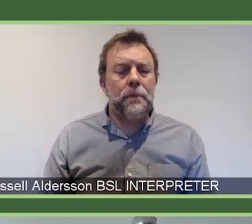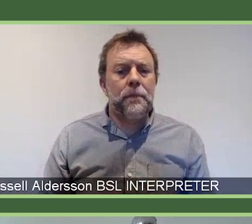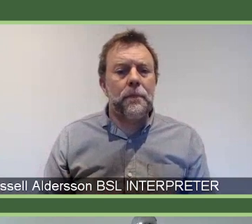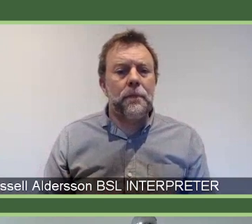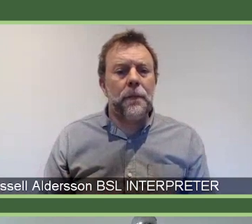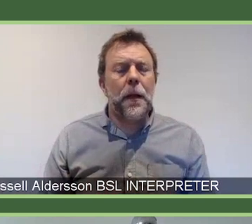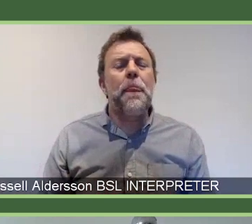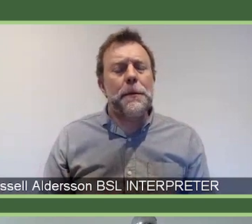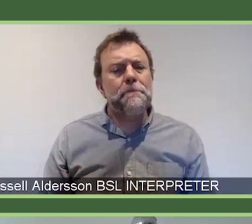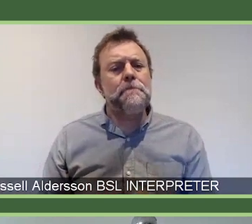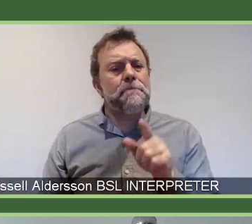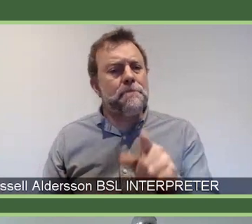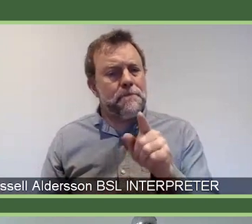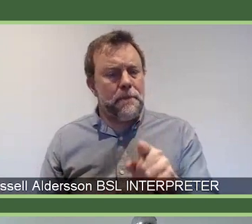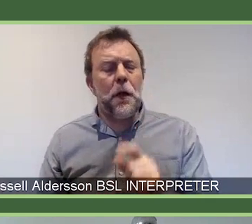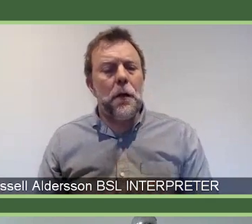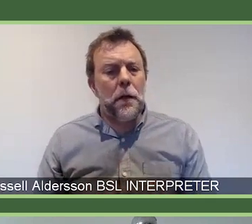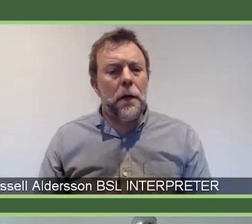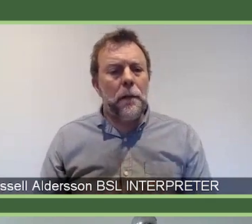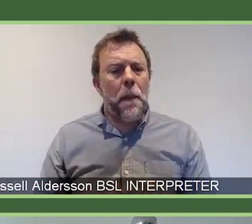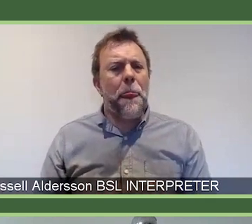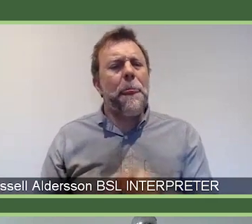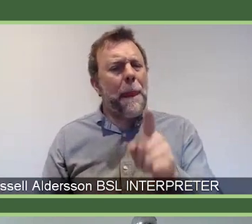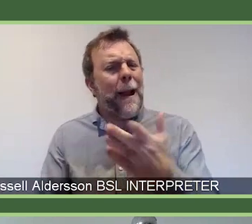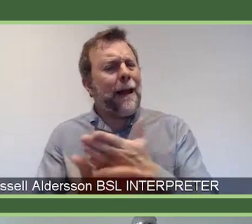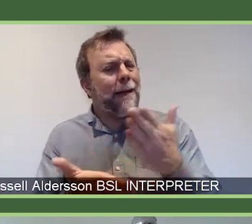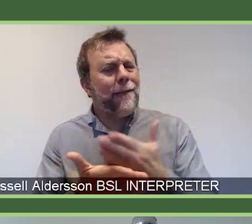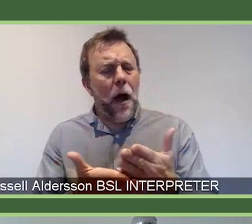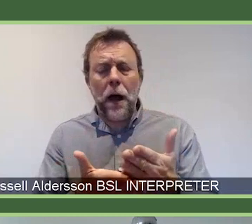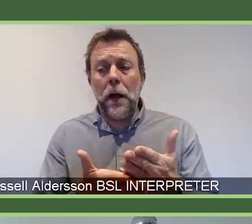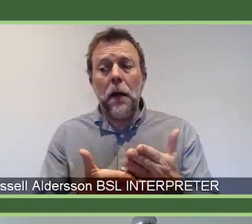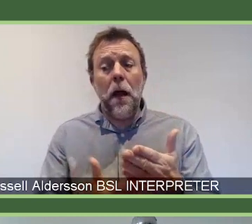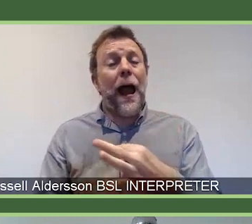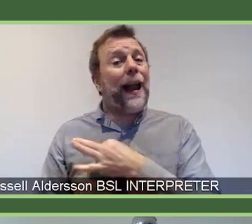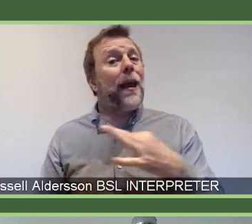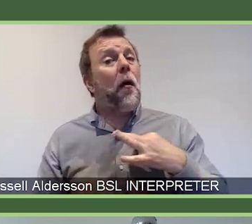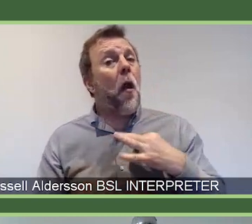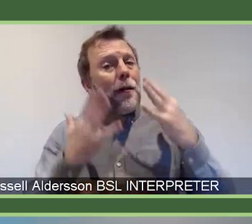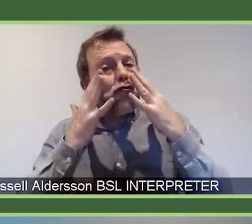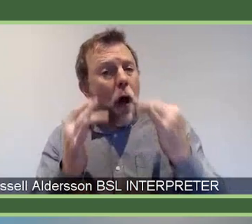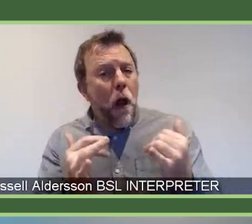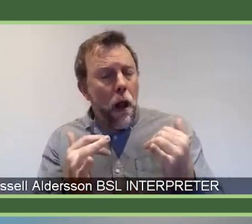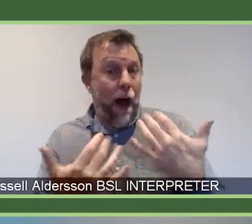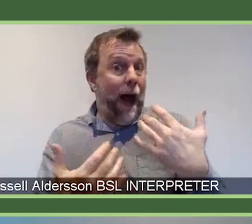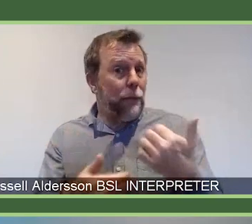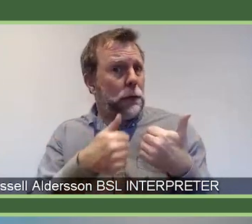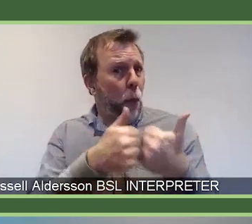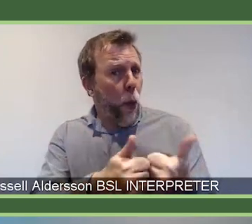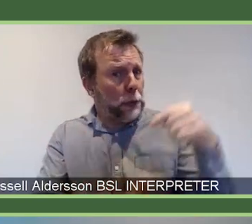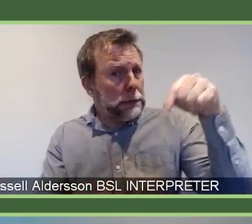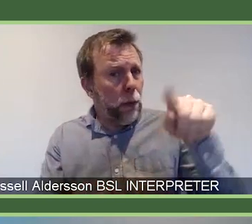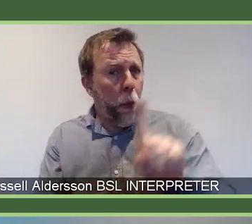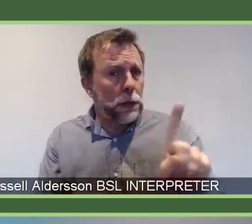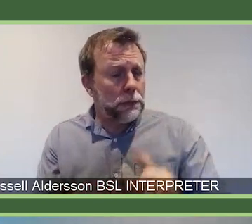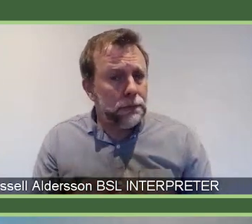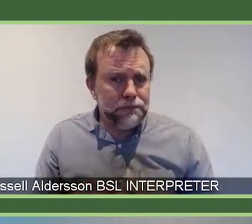Perfect. So another one for you, Michael. Can you clarify what support is available for clinical trials? Well, guess the first thing